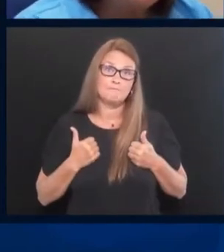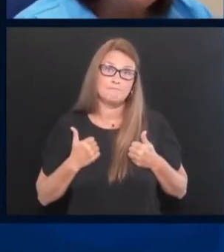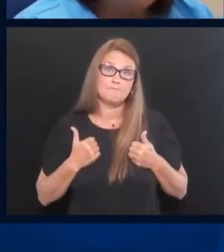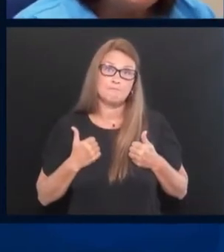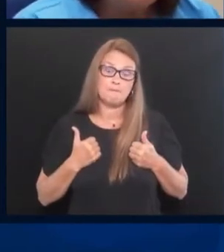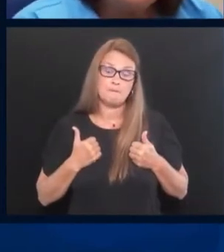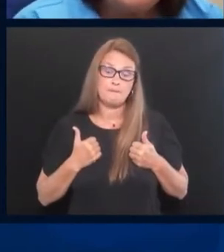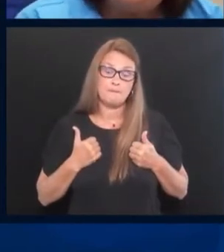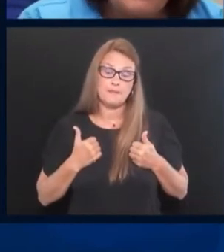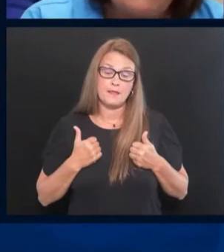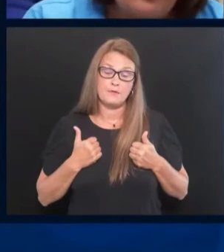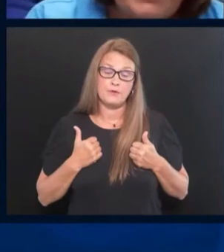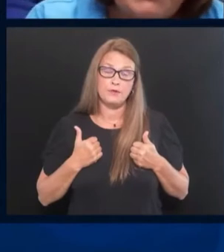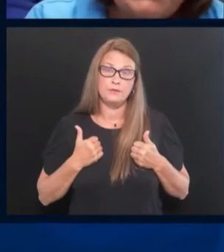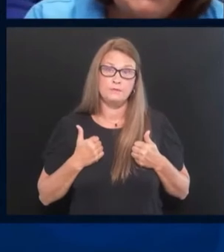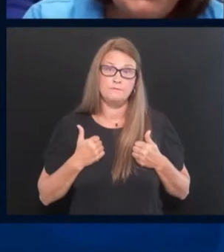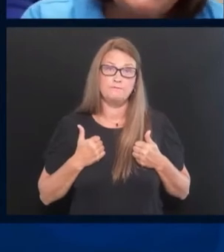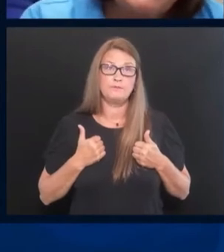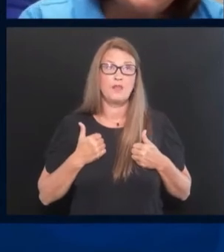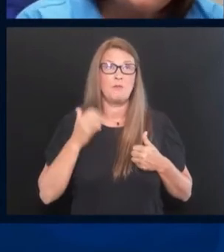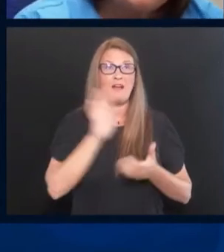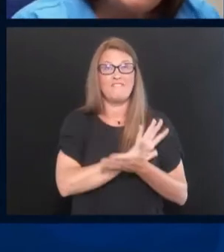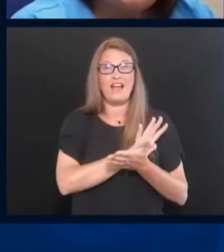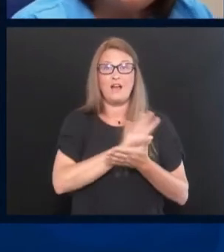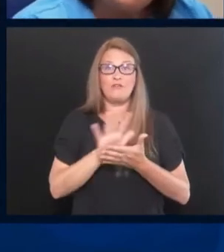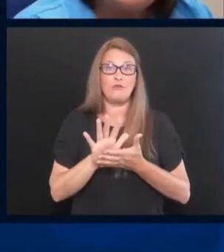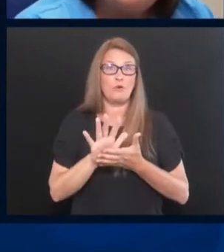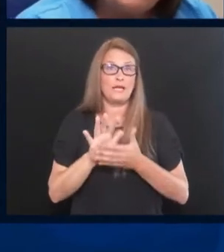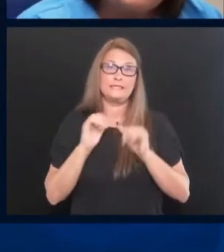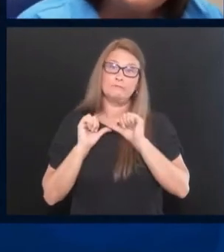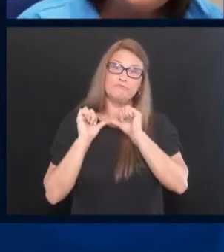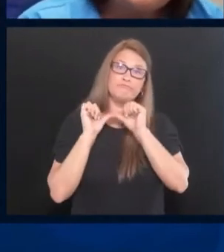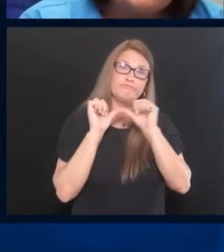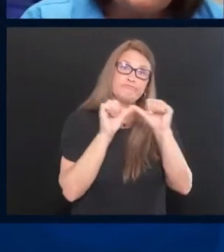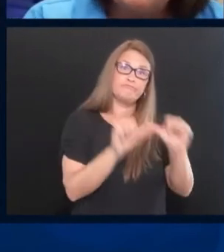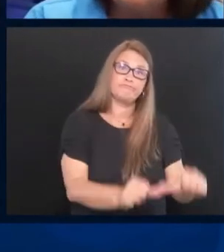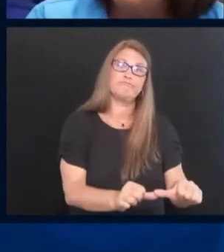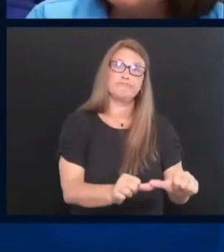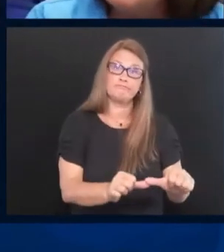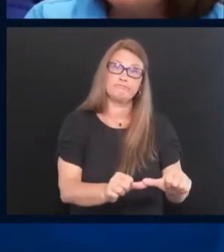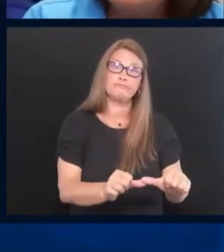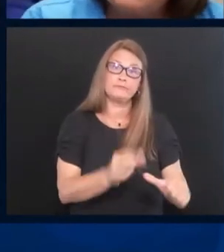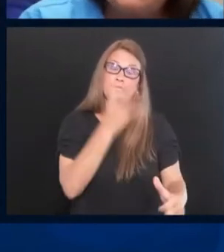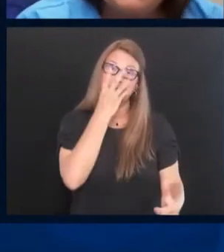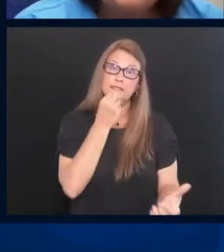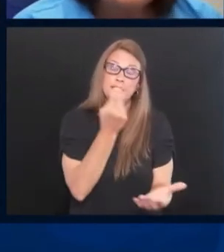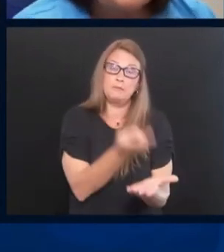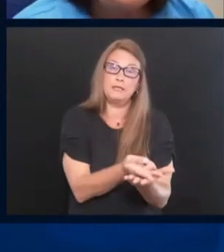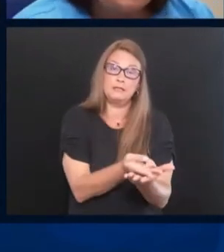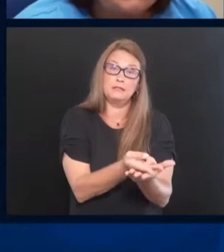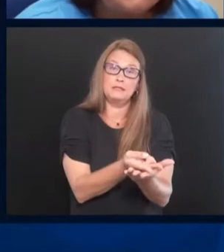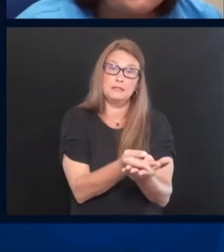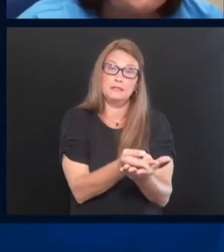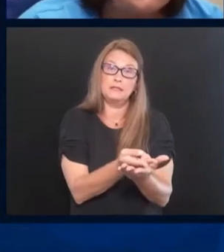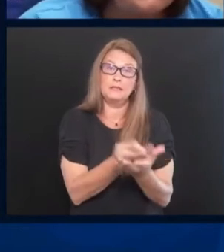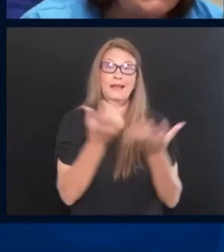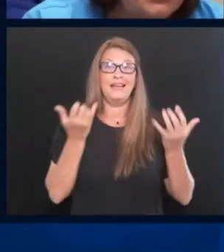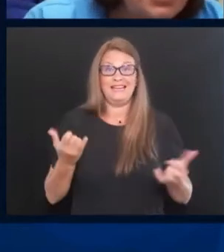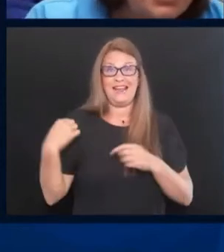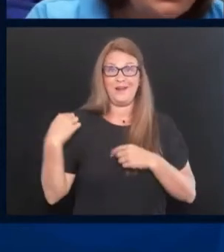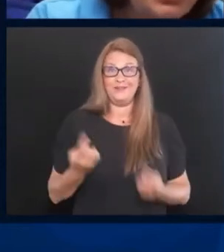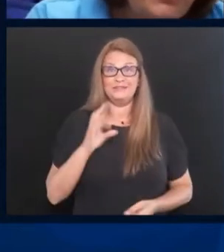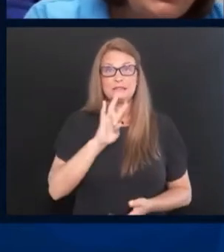The ECMO was removed after about five weeks, but he's still sedated on the vent and we're now headed into seven weeks.